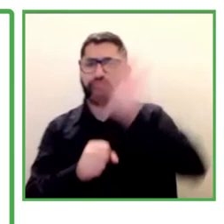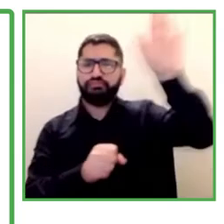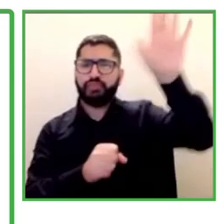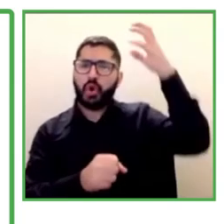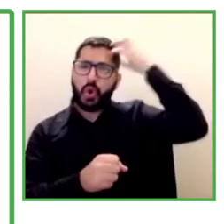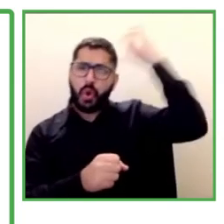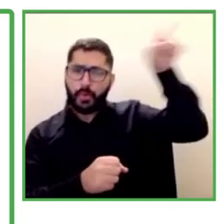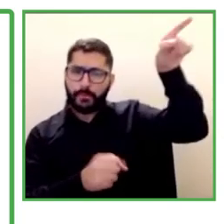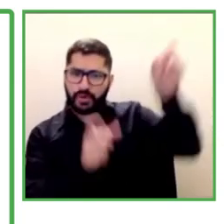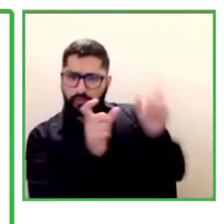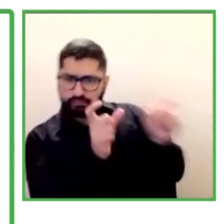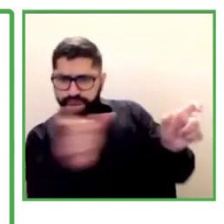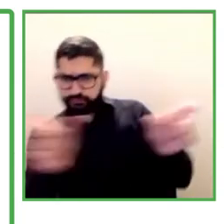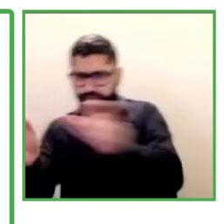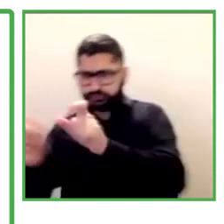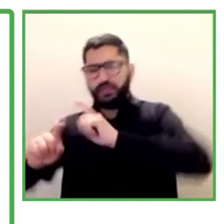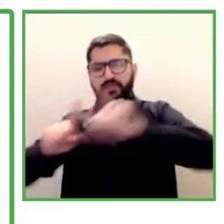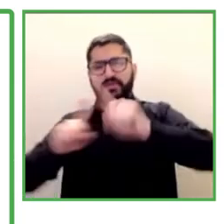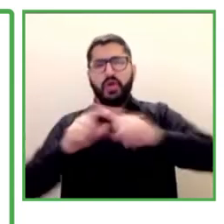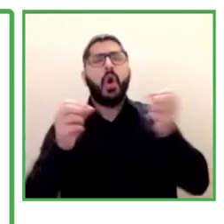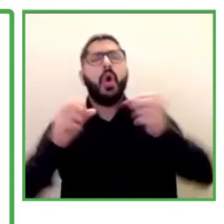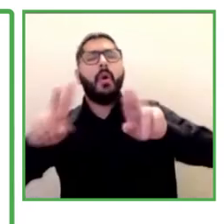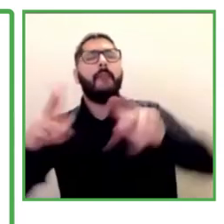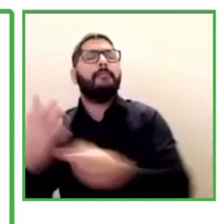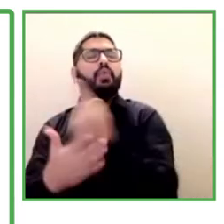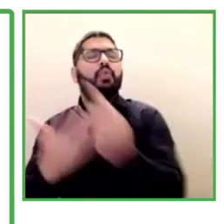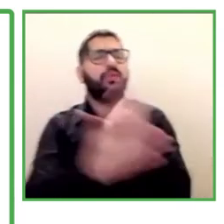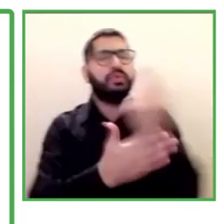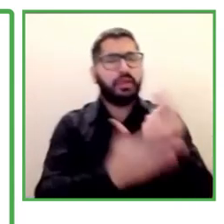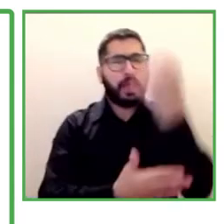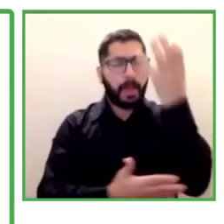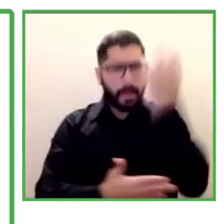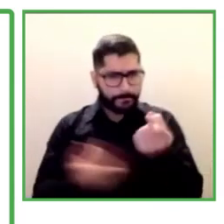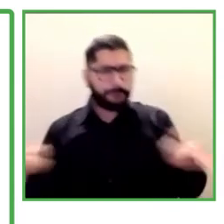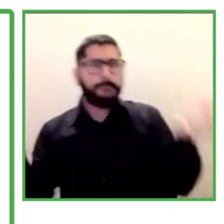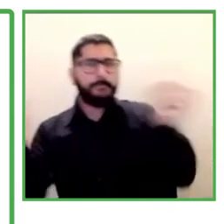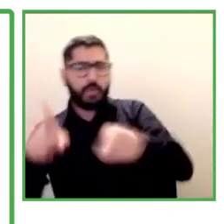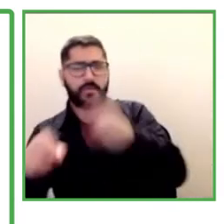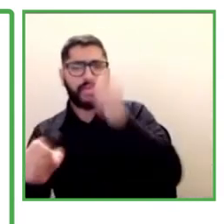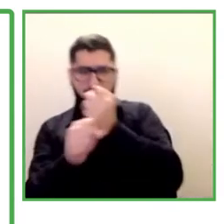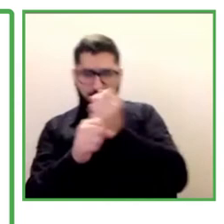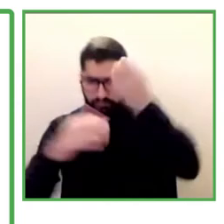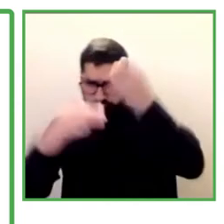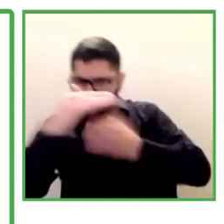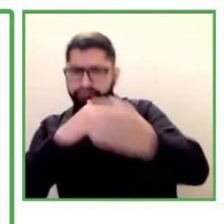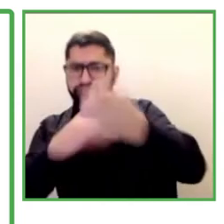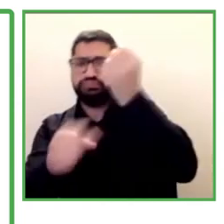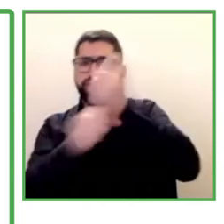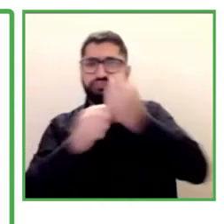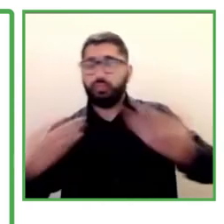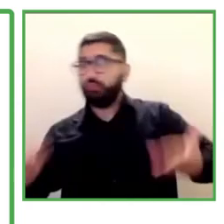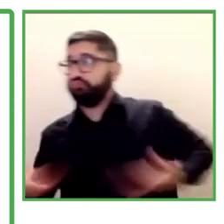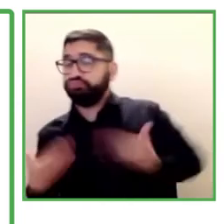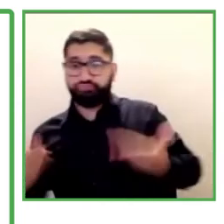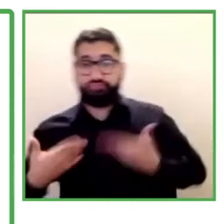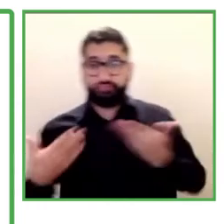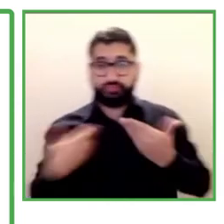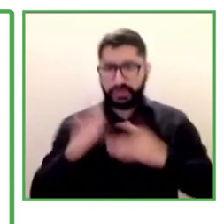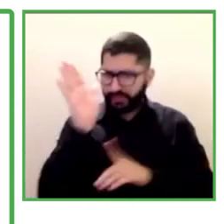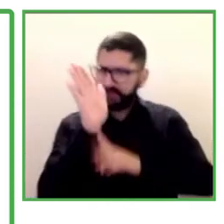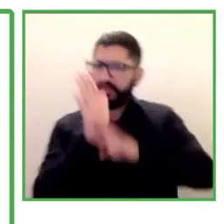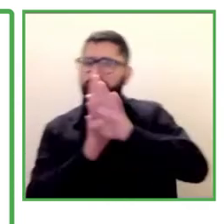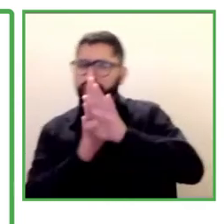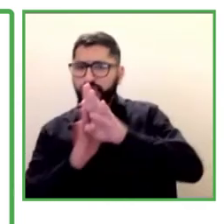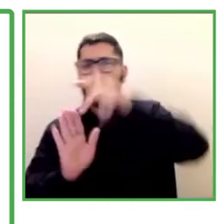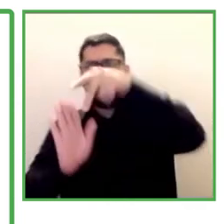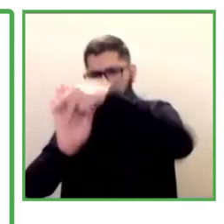technical reference that through the program return to work inspires the development of a new normative, a